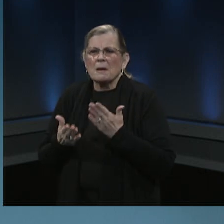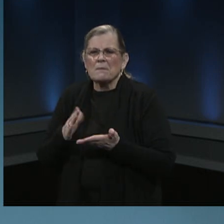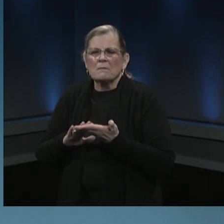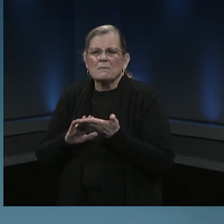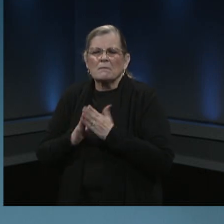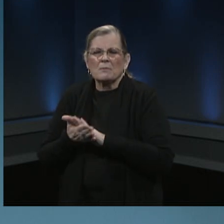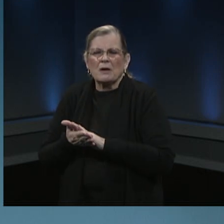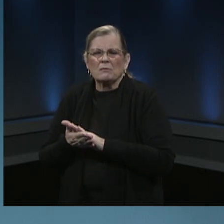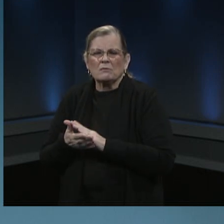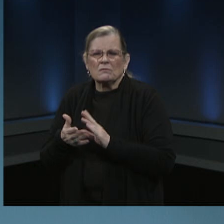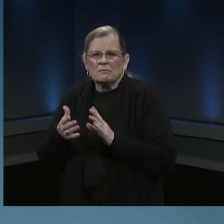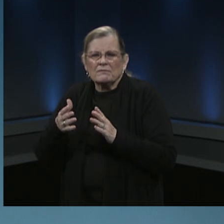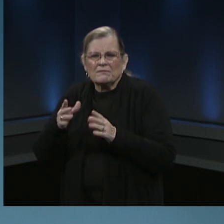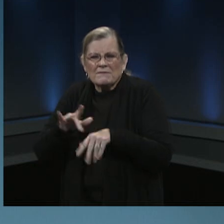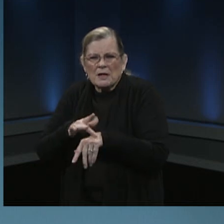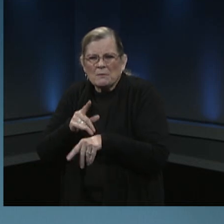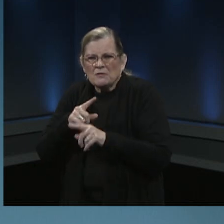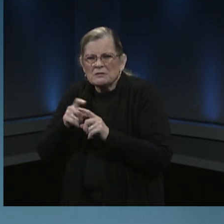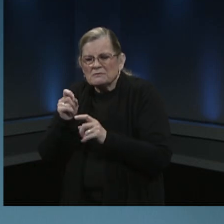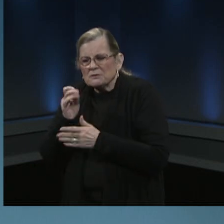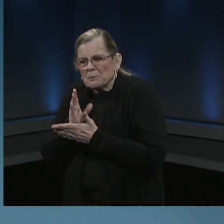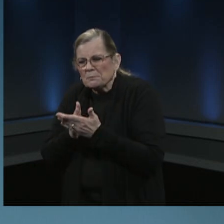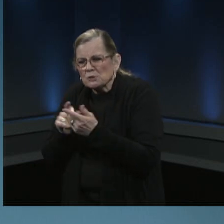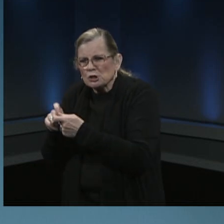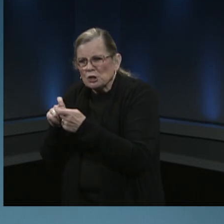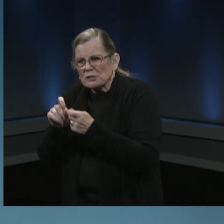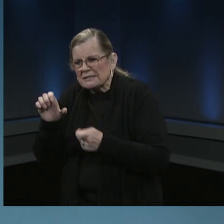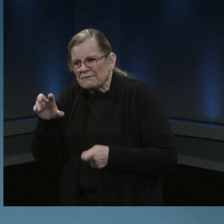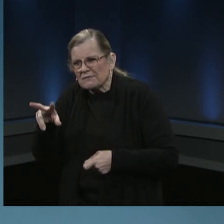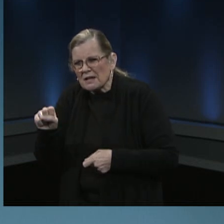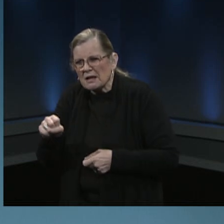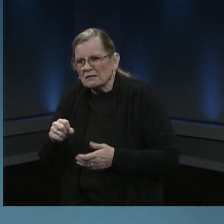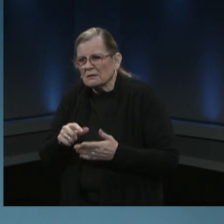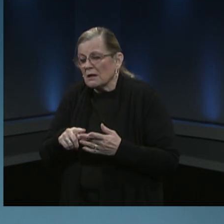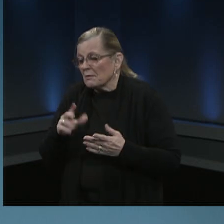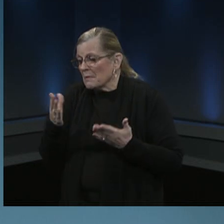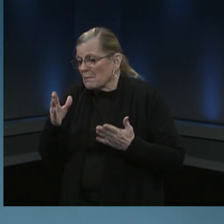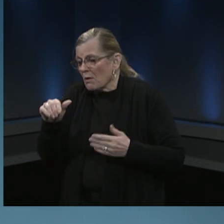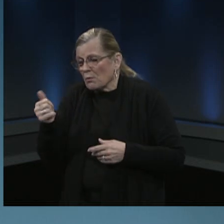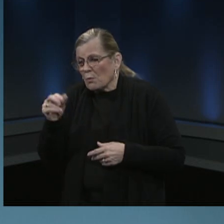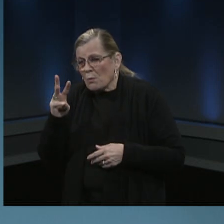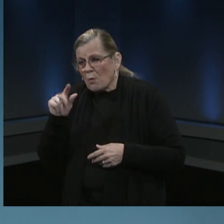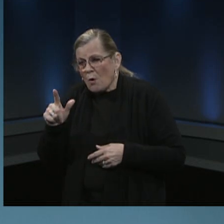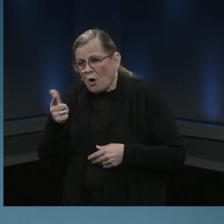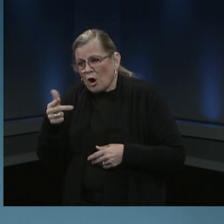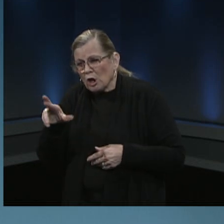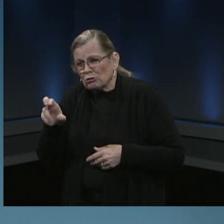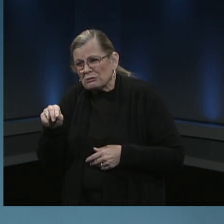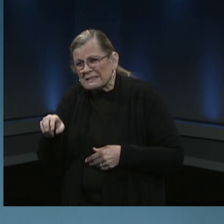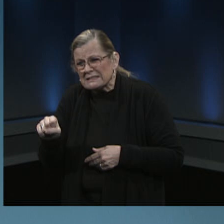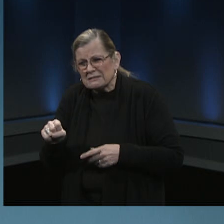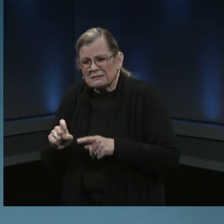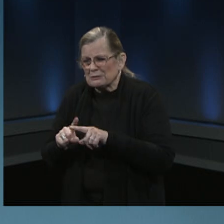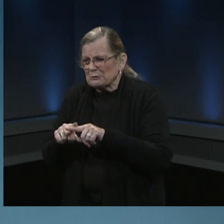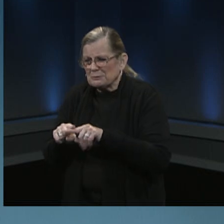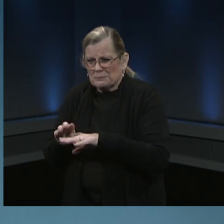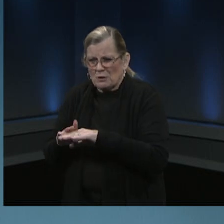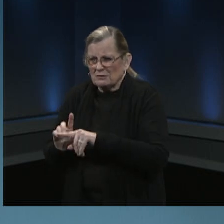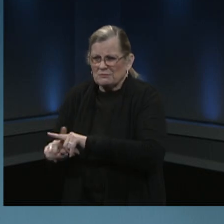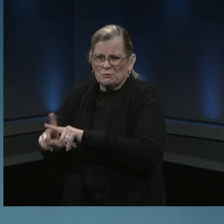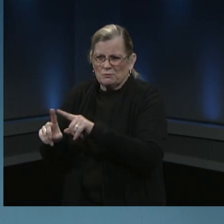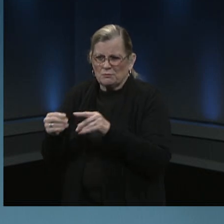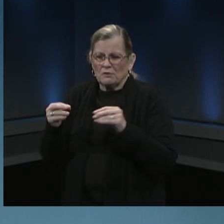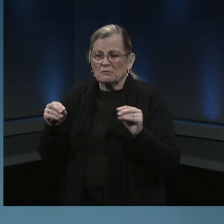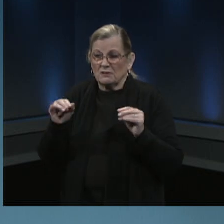at cvs pharmacies potentially at other pharmacies in our county as well as at private medical care providers